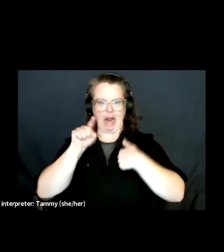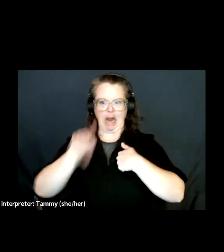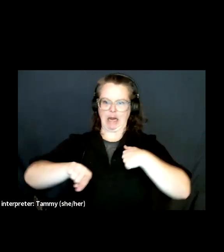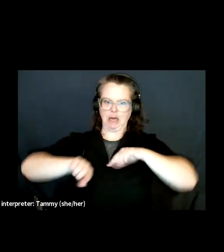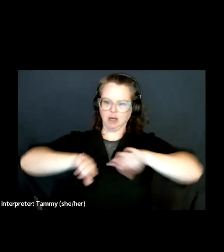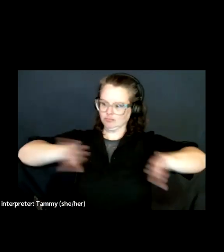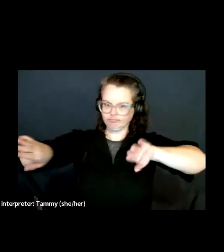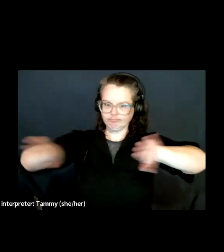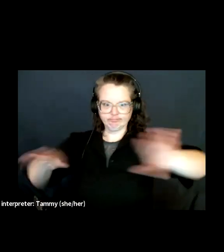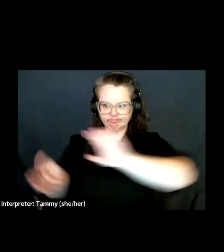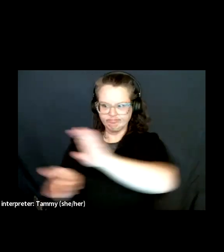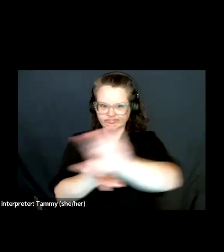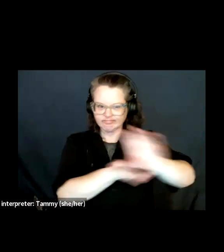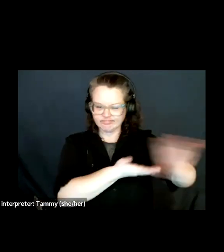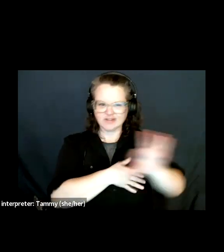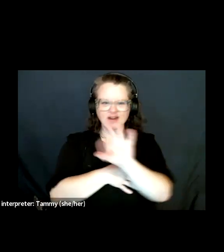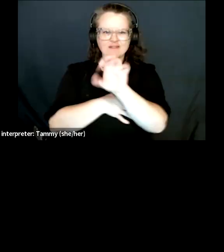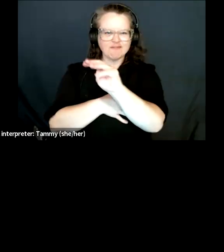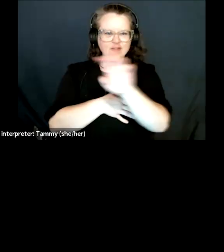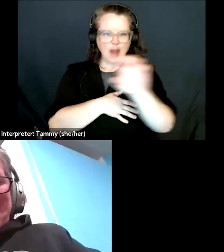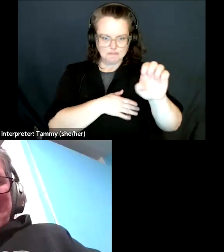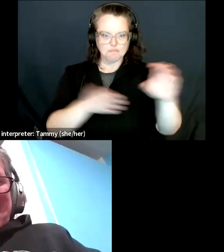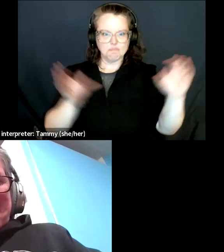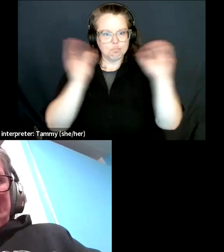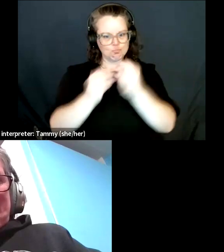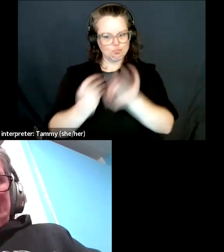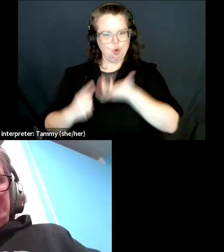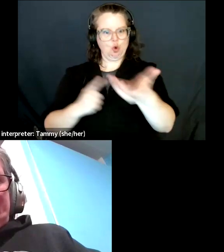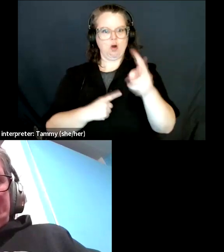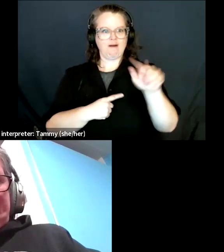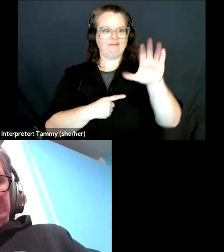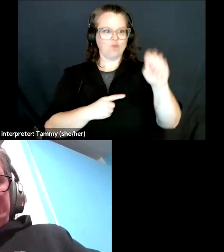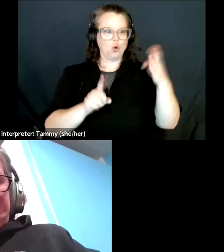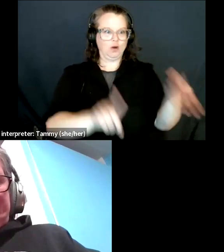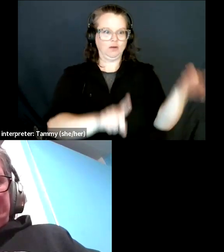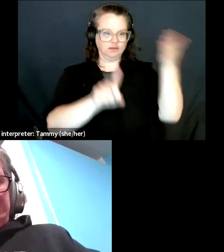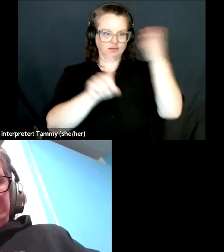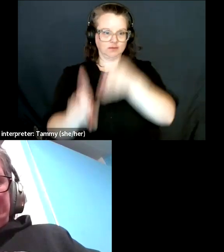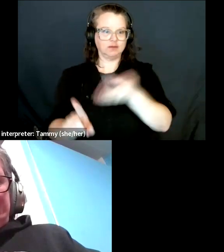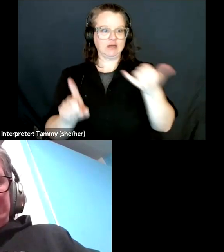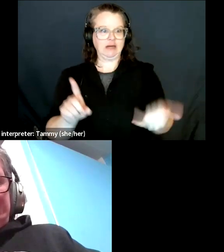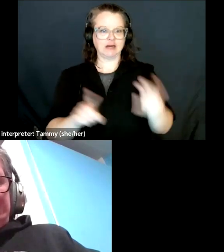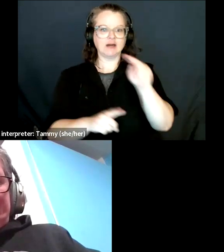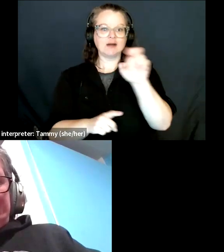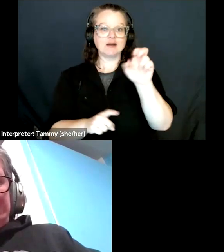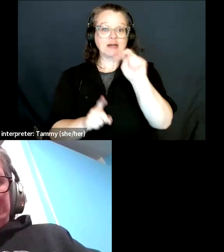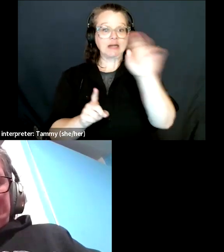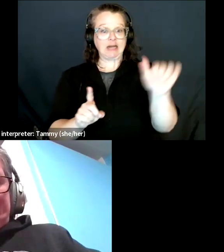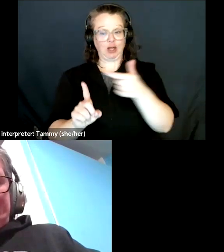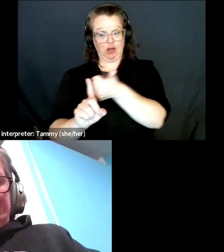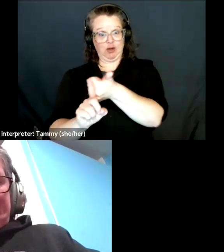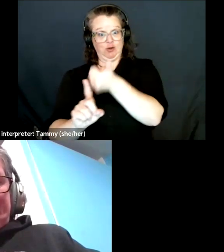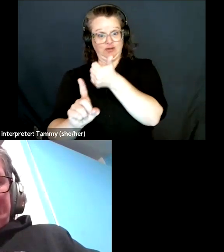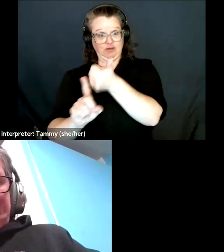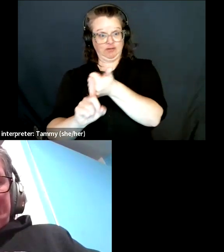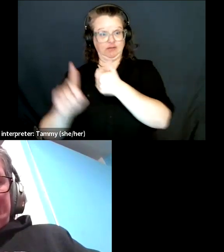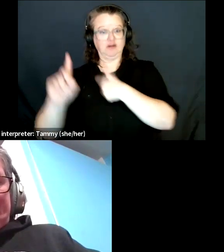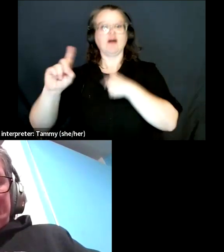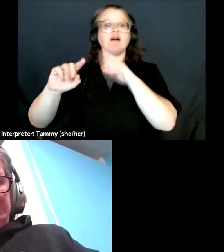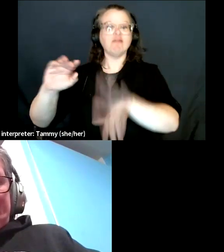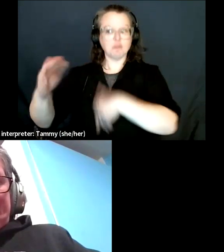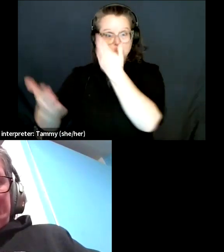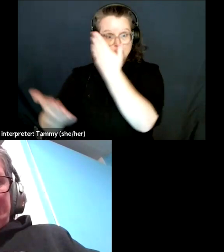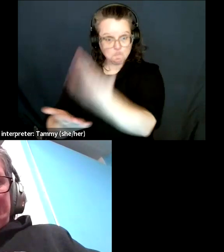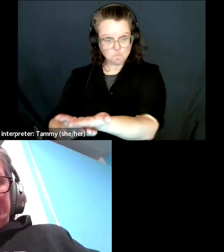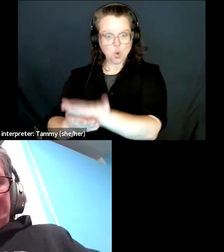She is a queer settler of Lebanese and multicultural descent. While she has lived in Canada for only